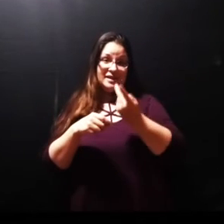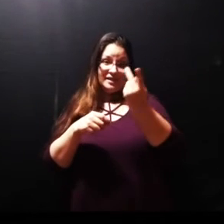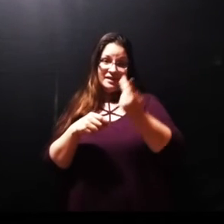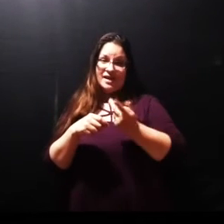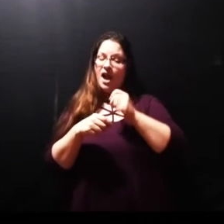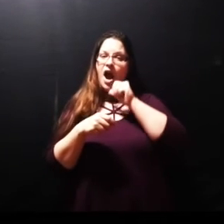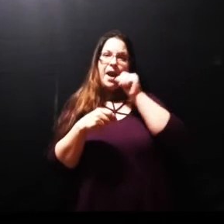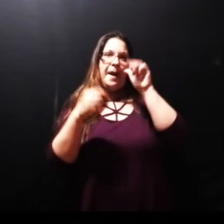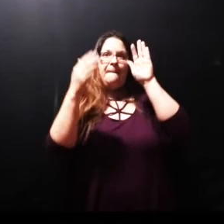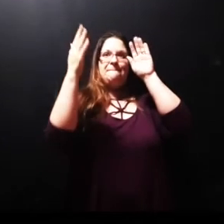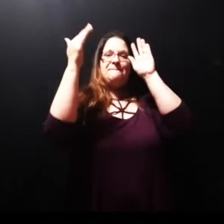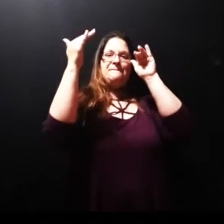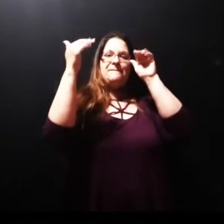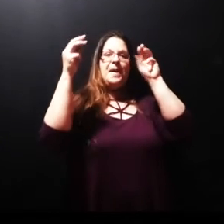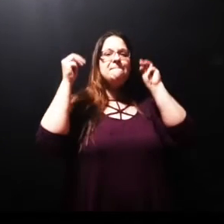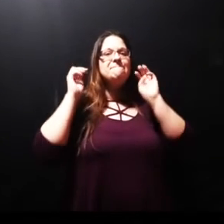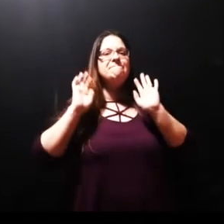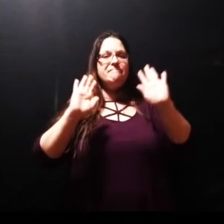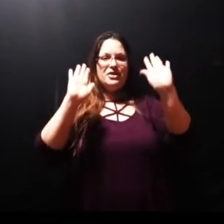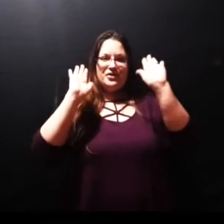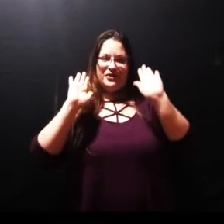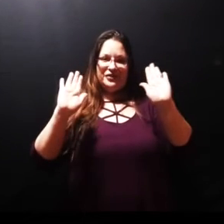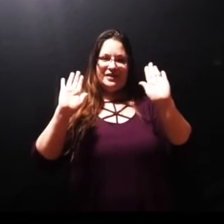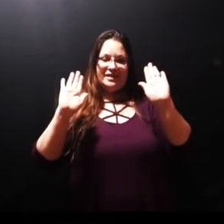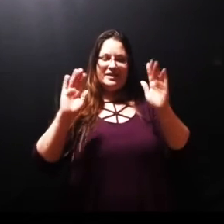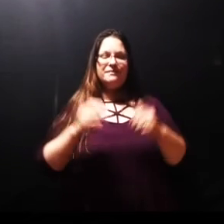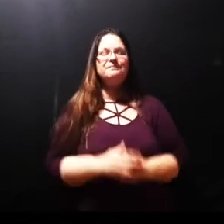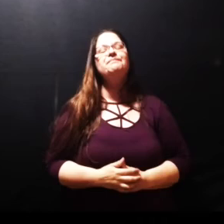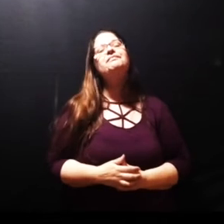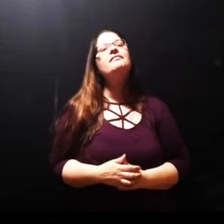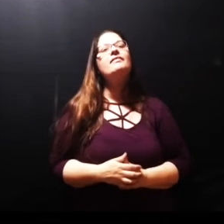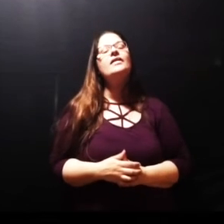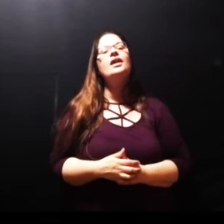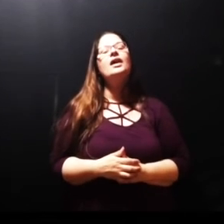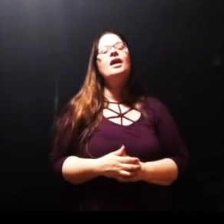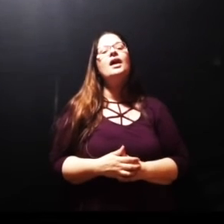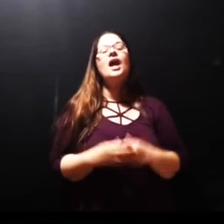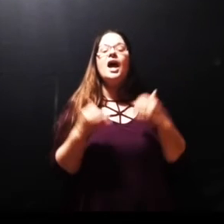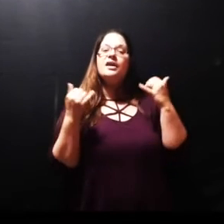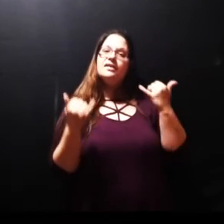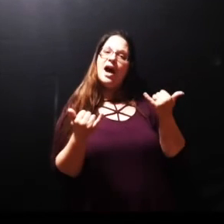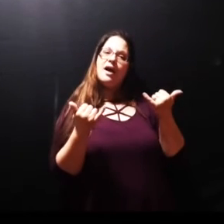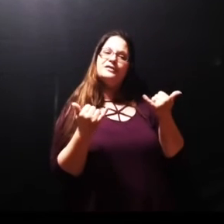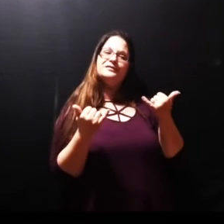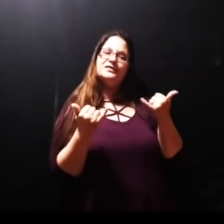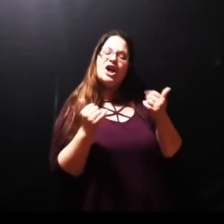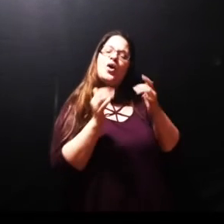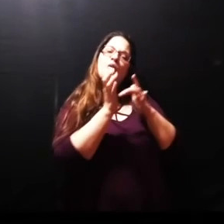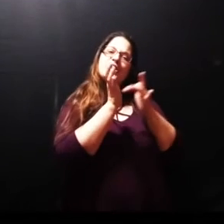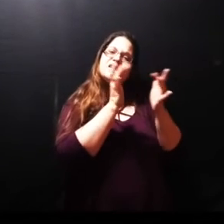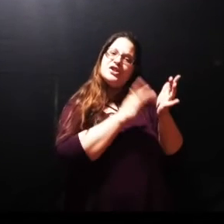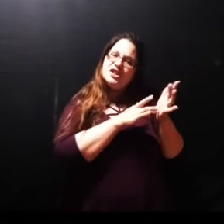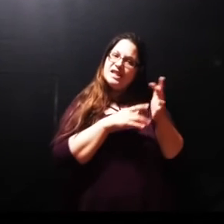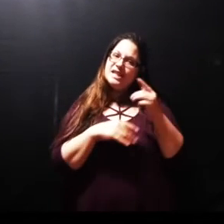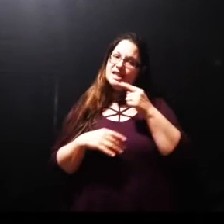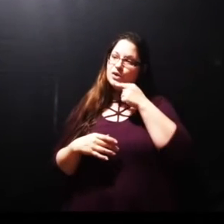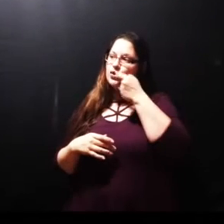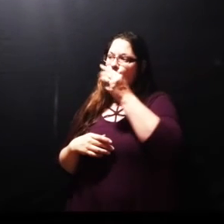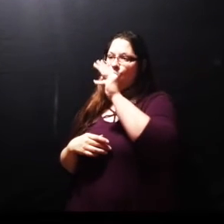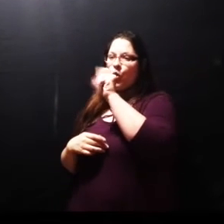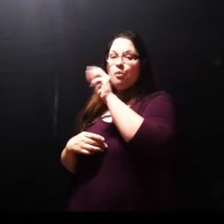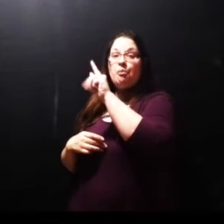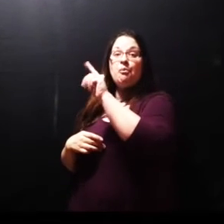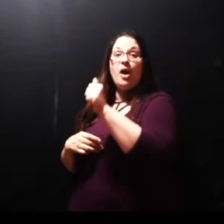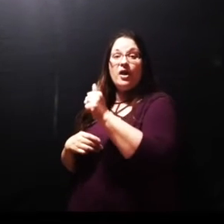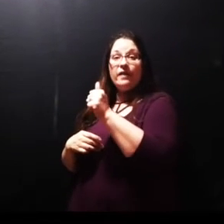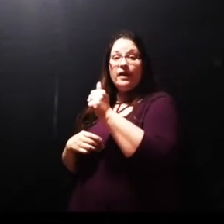miracles when Jesus spoke of resurrection with Martha she didn't know what he was saying she